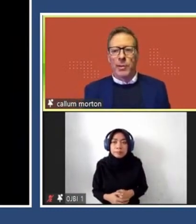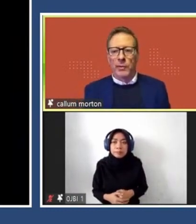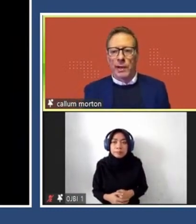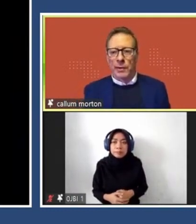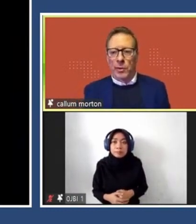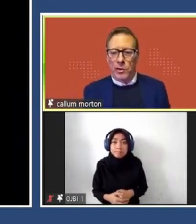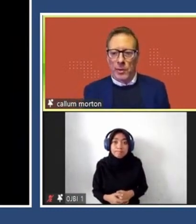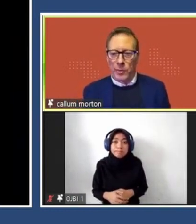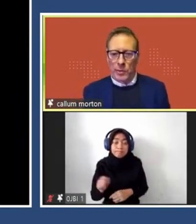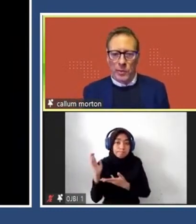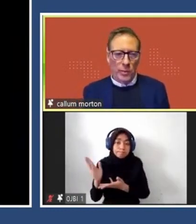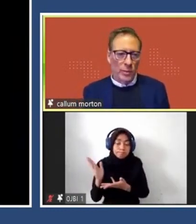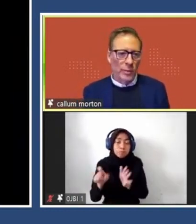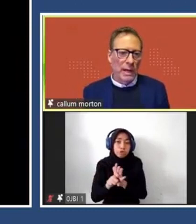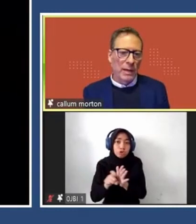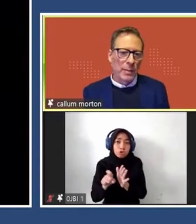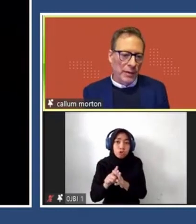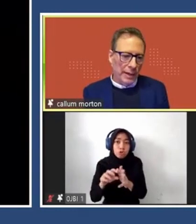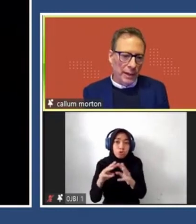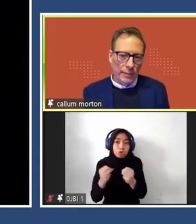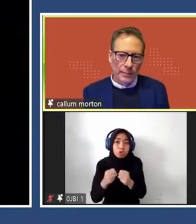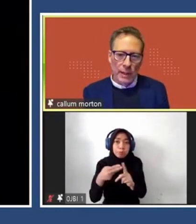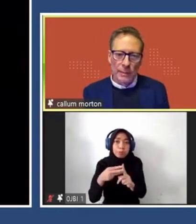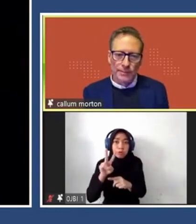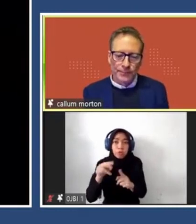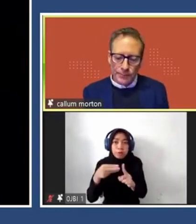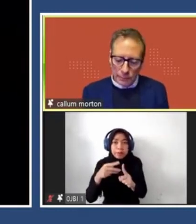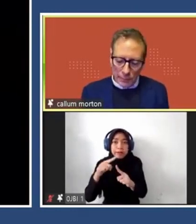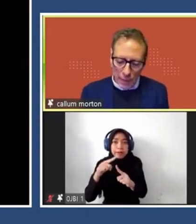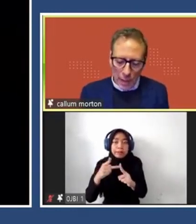just an example of one of the workshops was we worked with Back to Back Theatre.